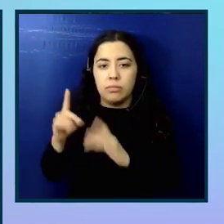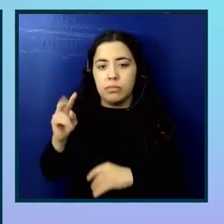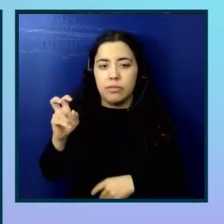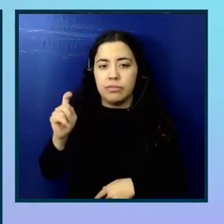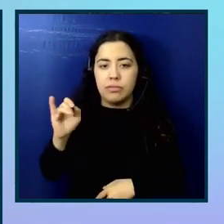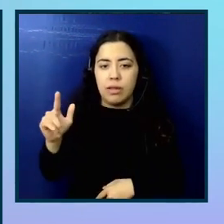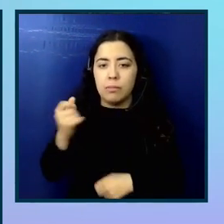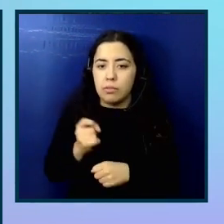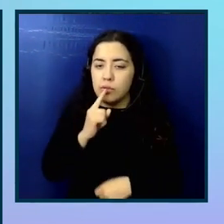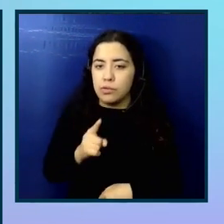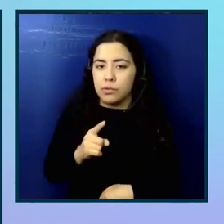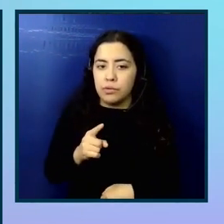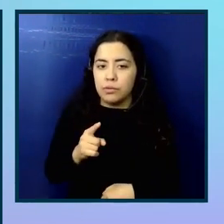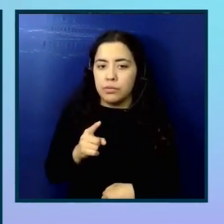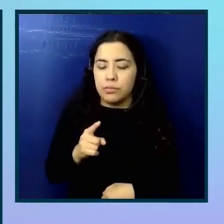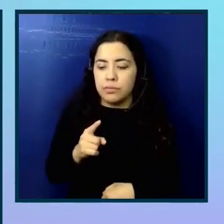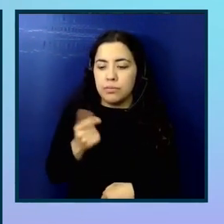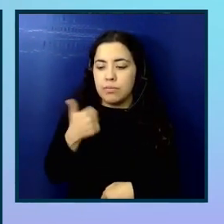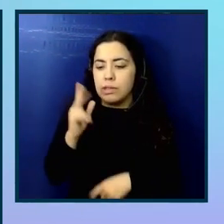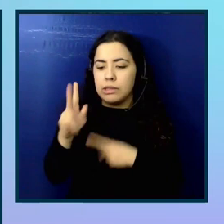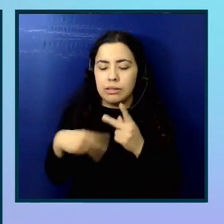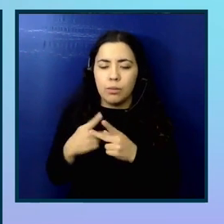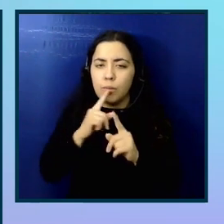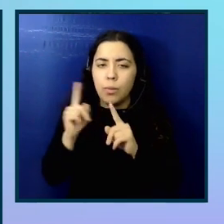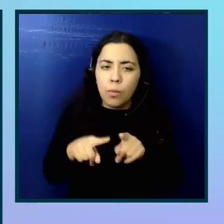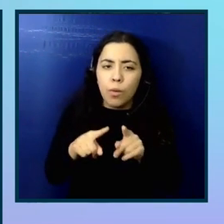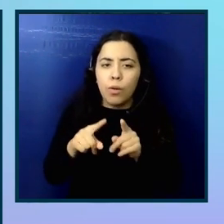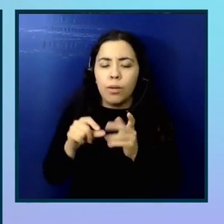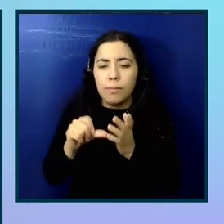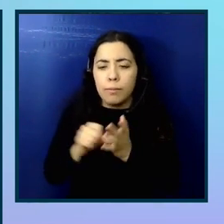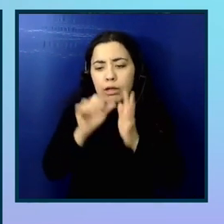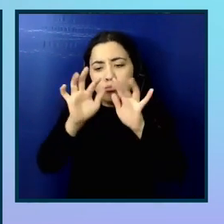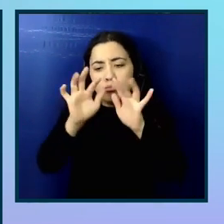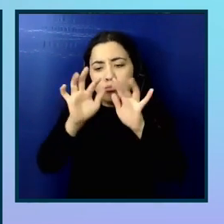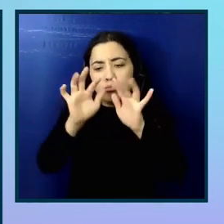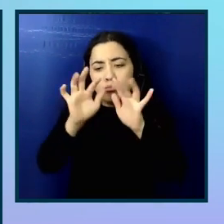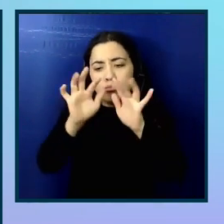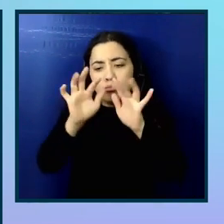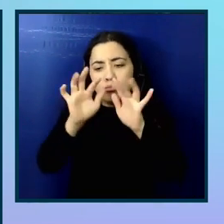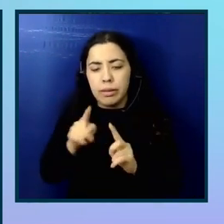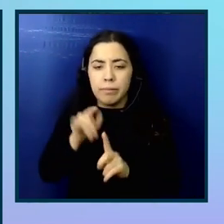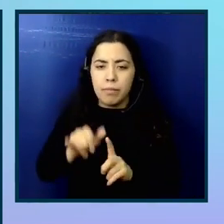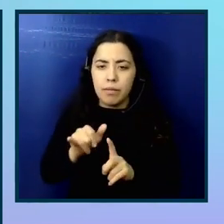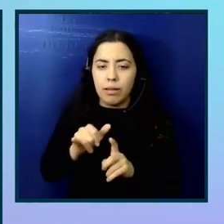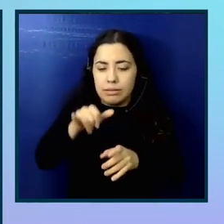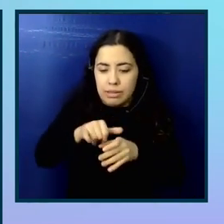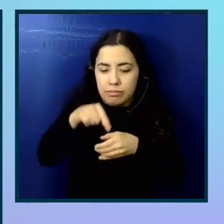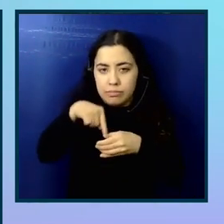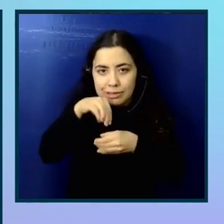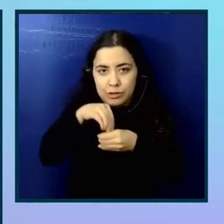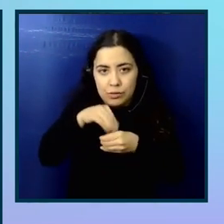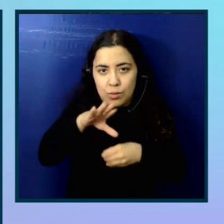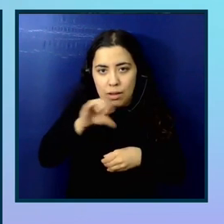and making sure that any kind of reports or pages you have, you know, stay in turn. And within